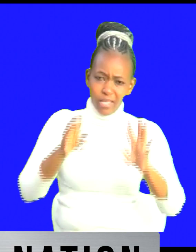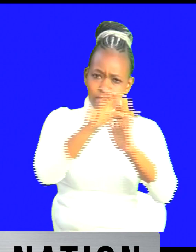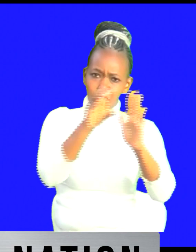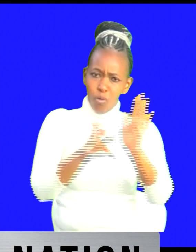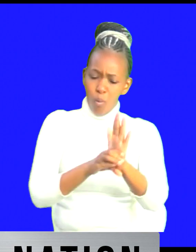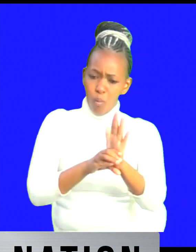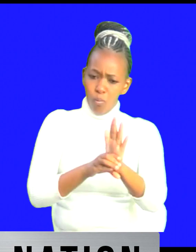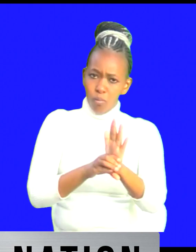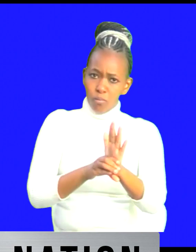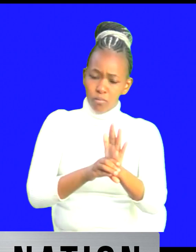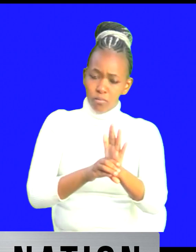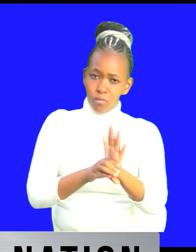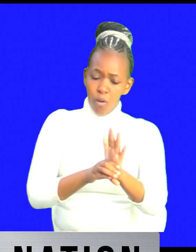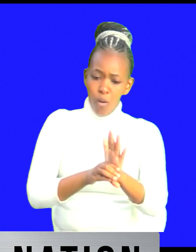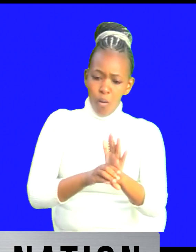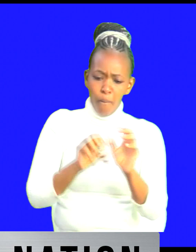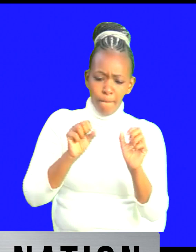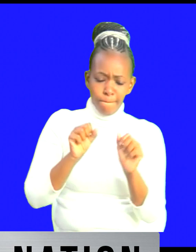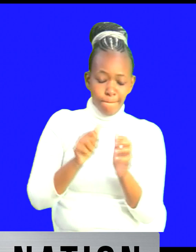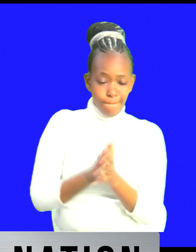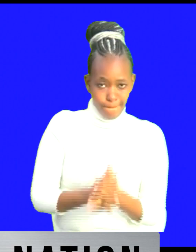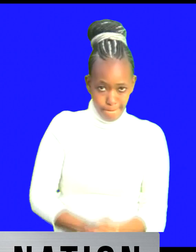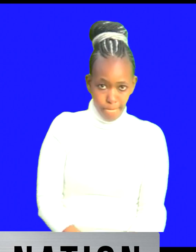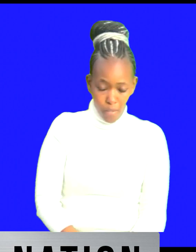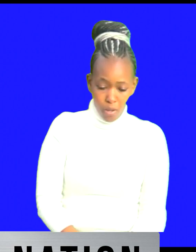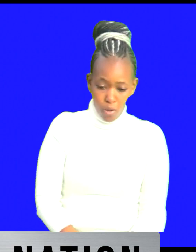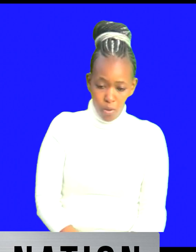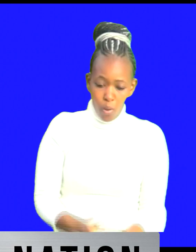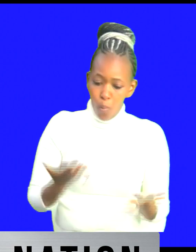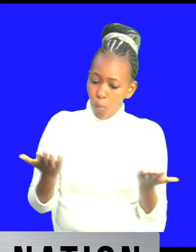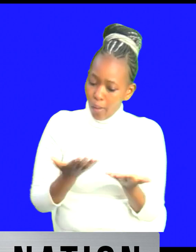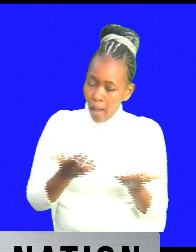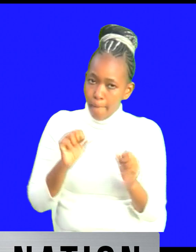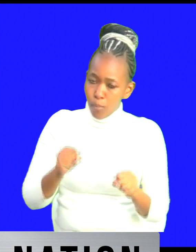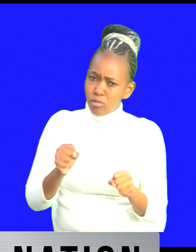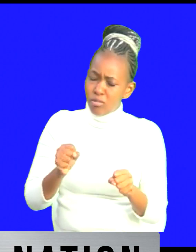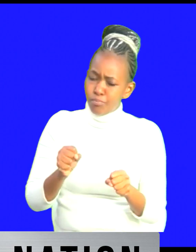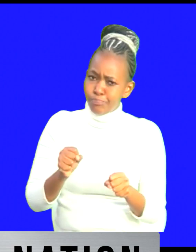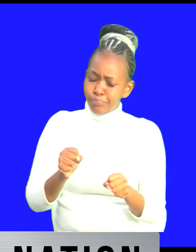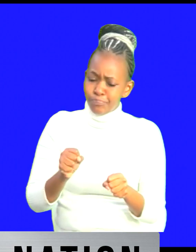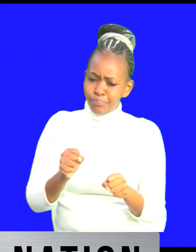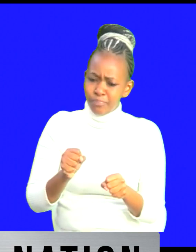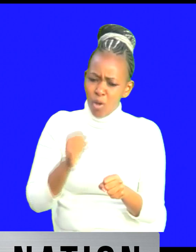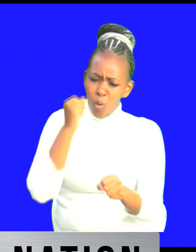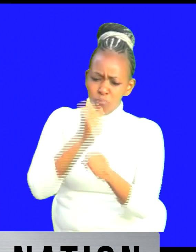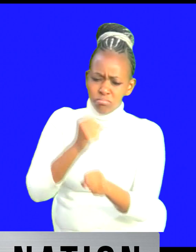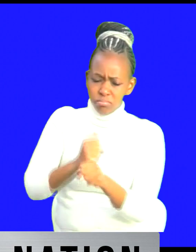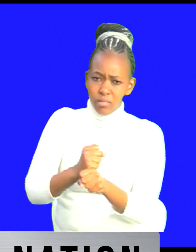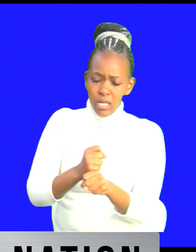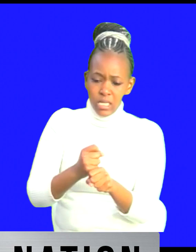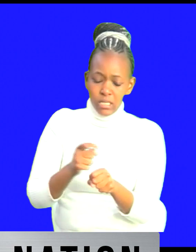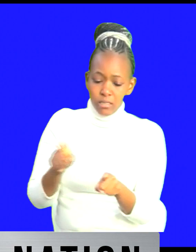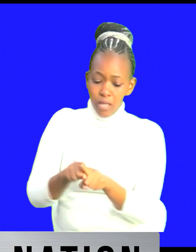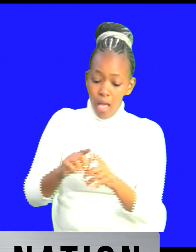uh we deal with the question of uh of cross uh functions and so i i i'm happy that